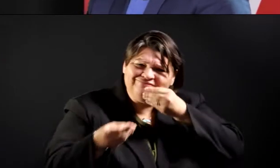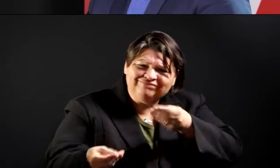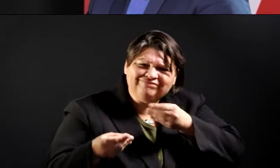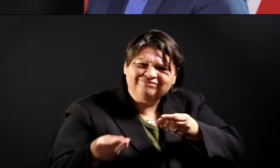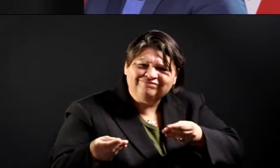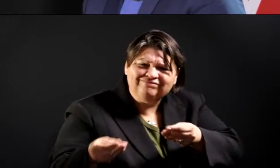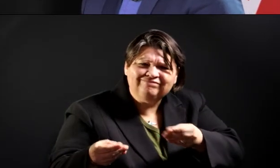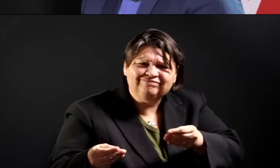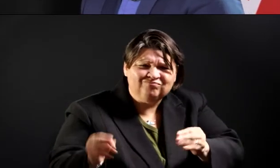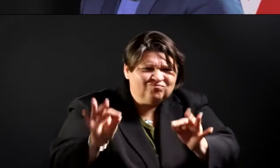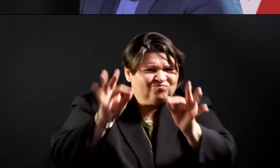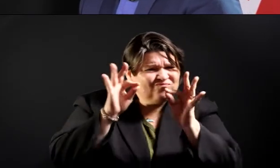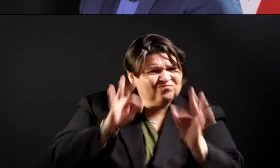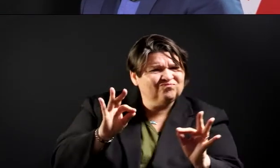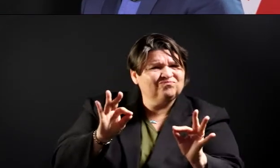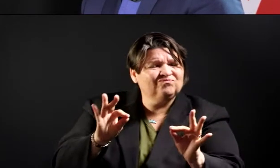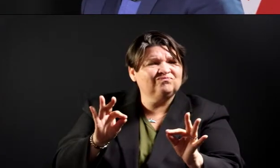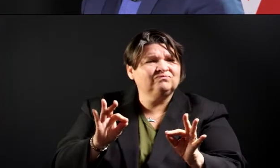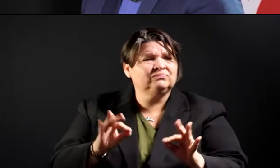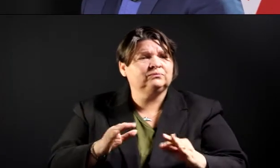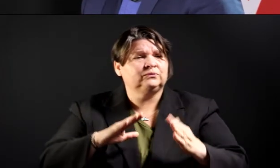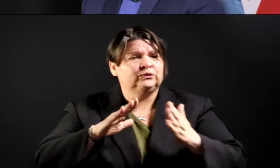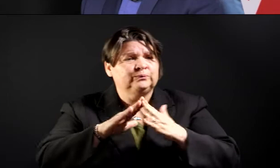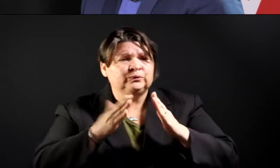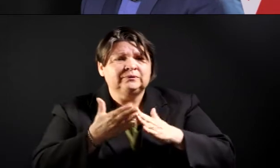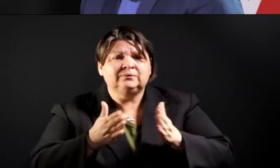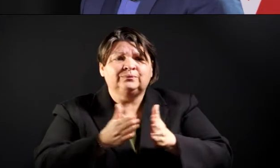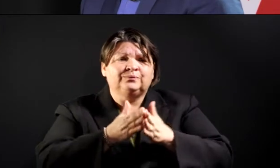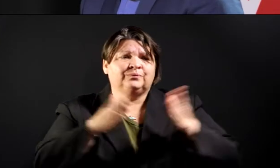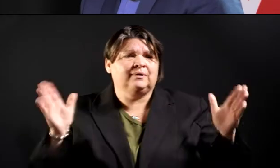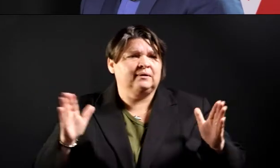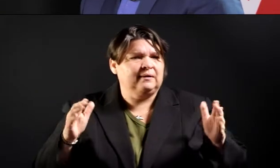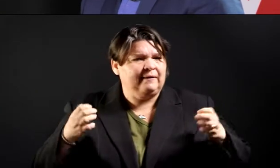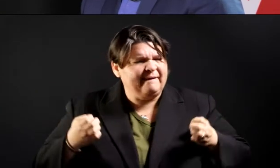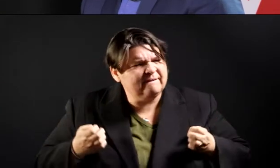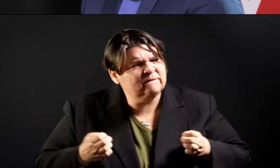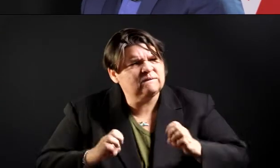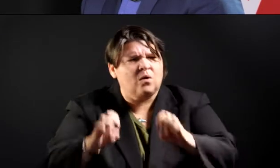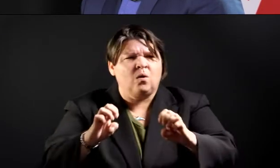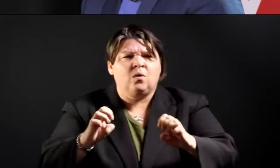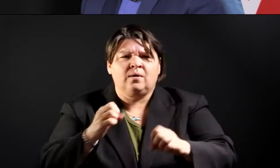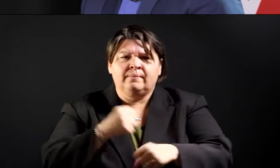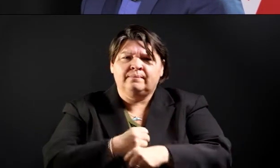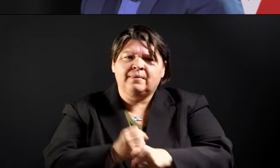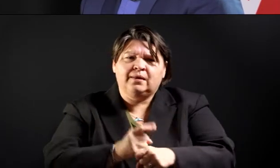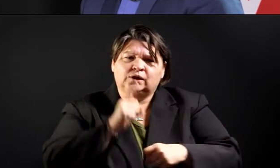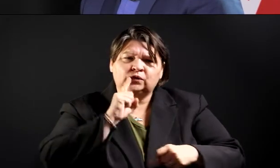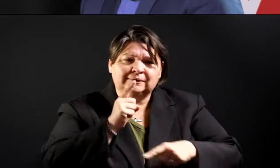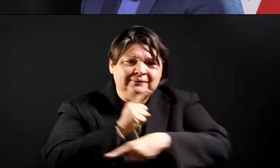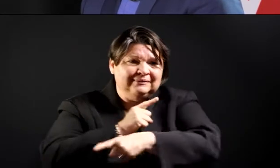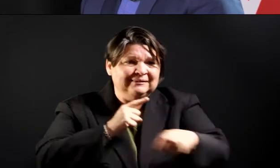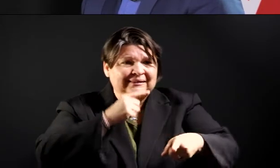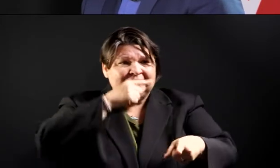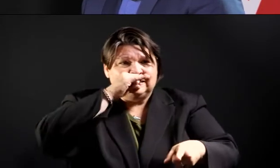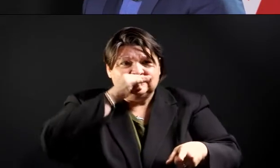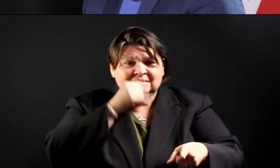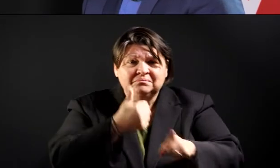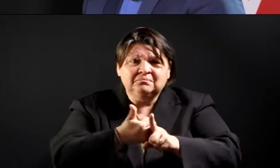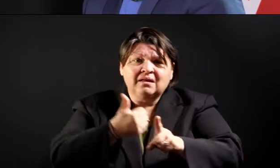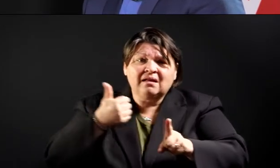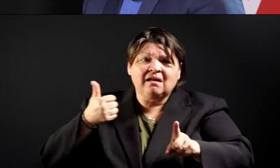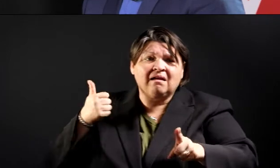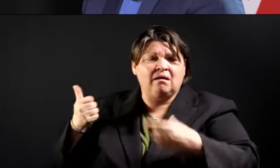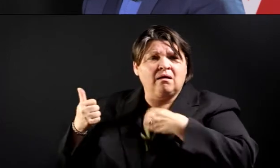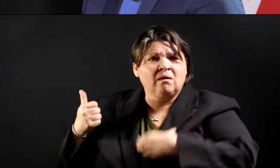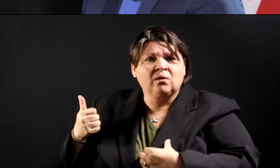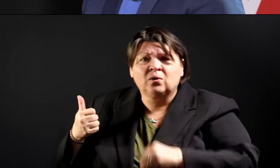community-wide, county-wide effort to make sure that our kids are not being left behind. Thank you for that.